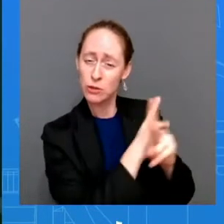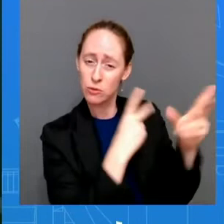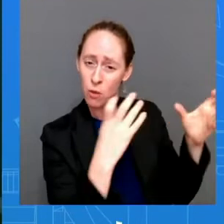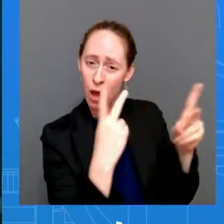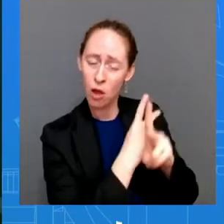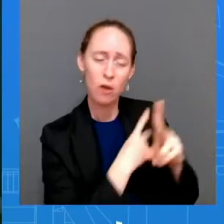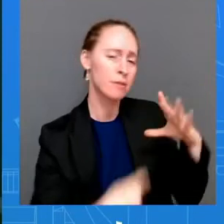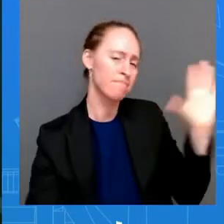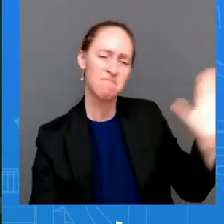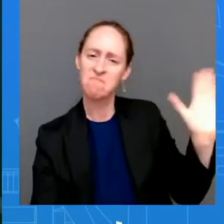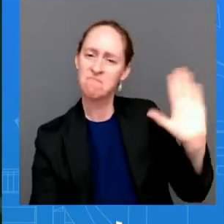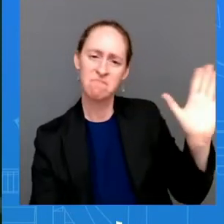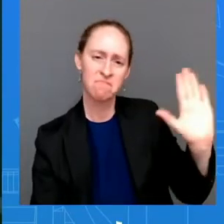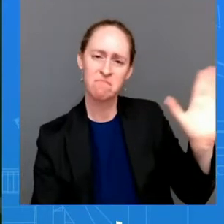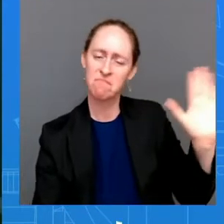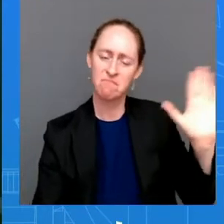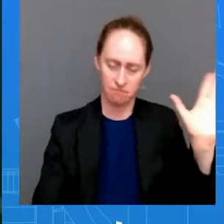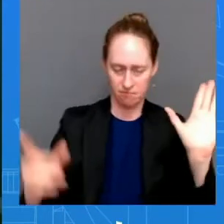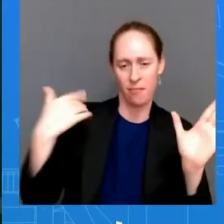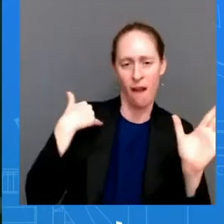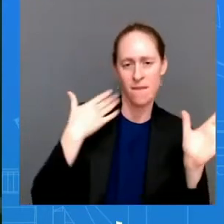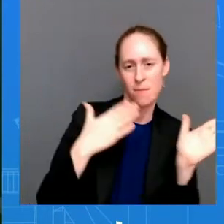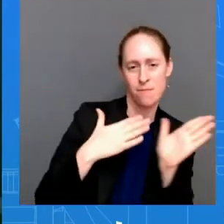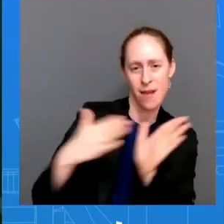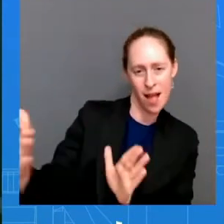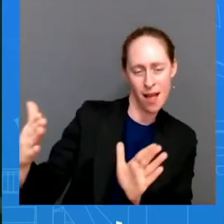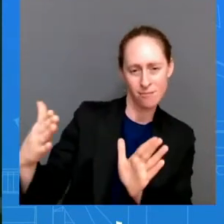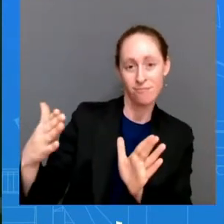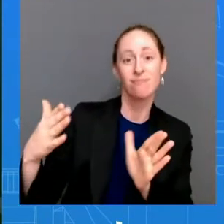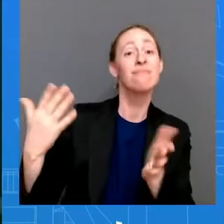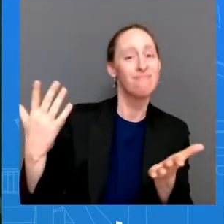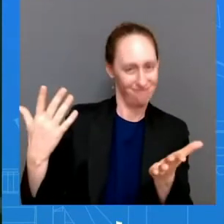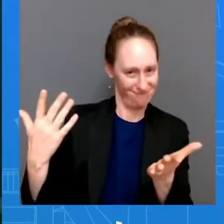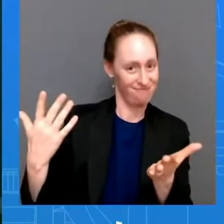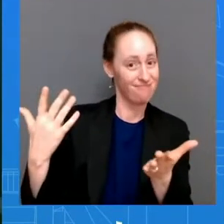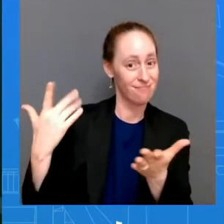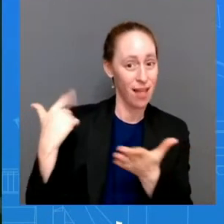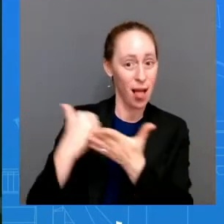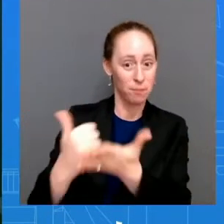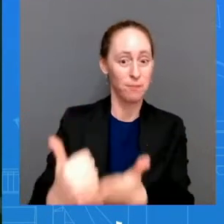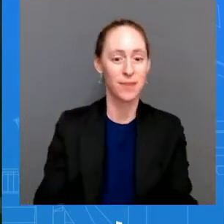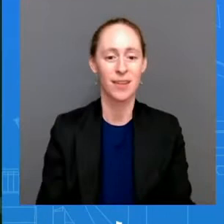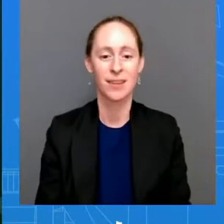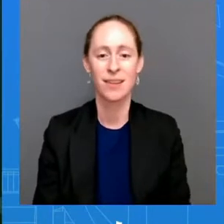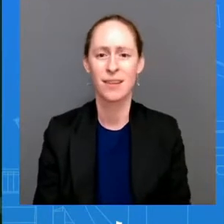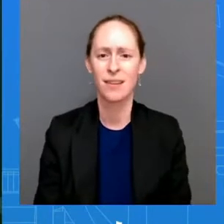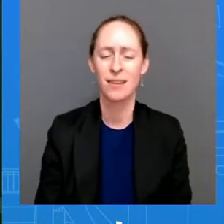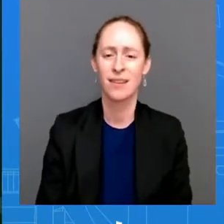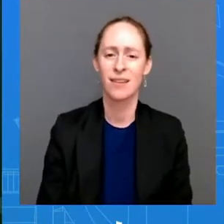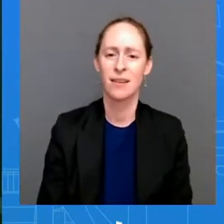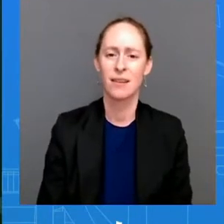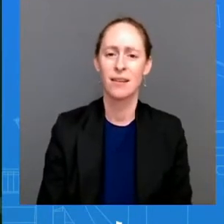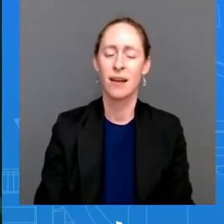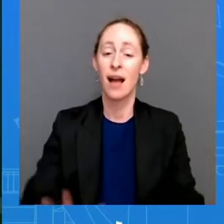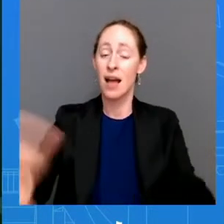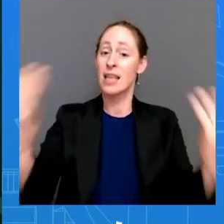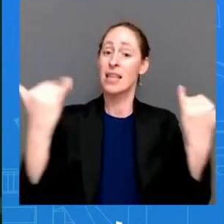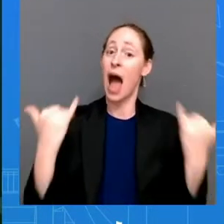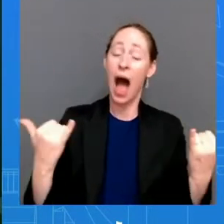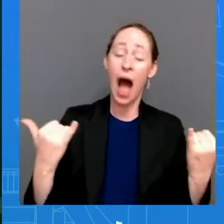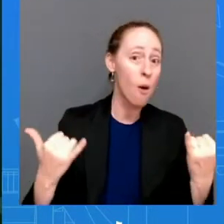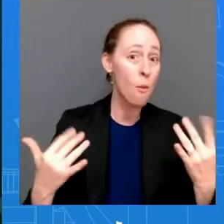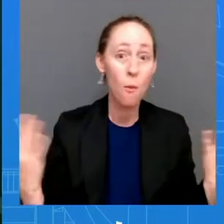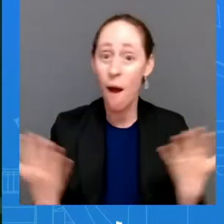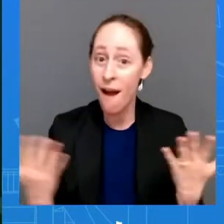railing uh international partners rallying i should say international partners to release an